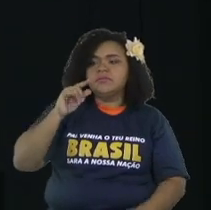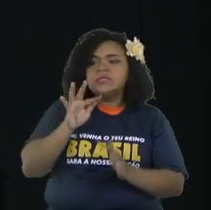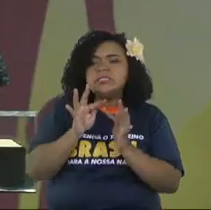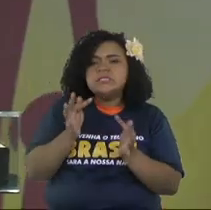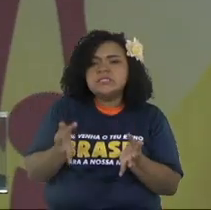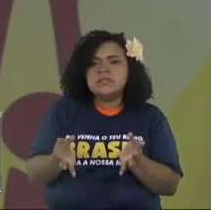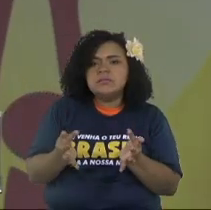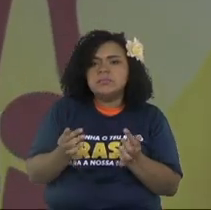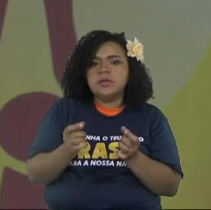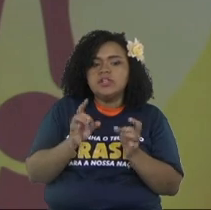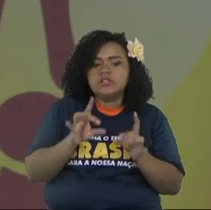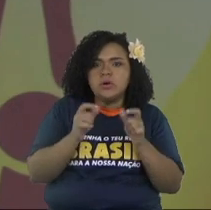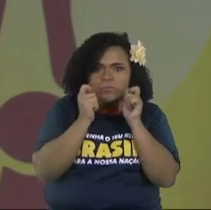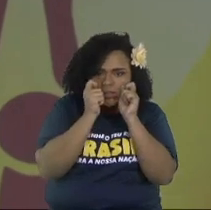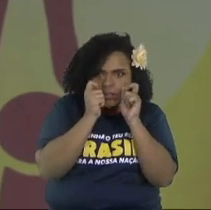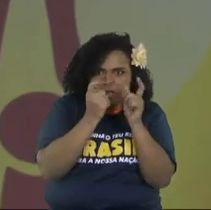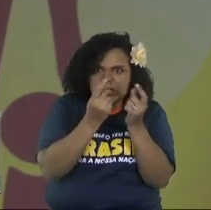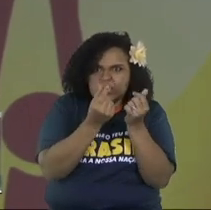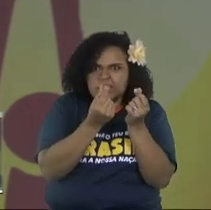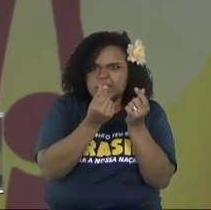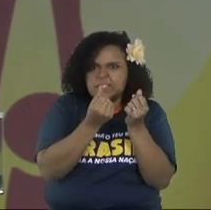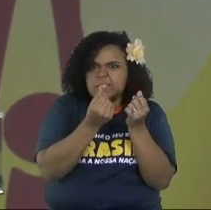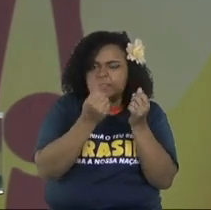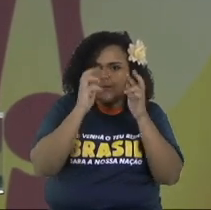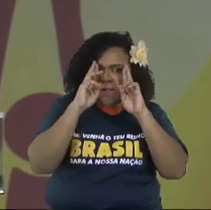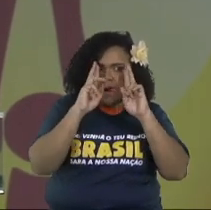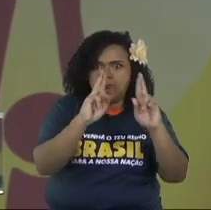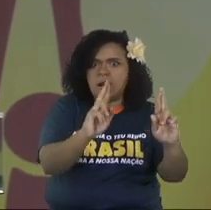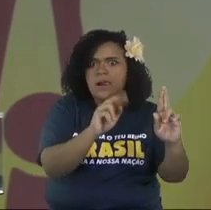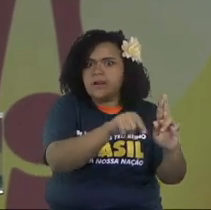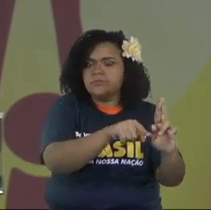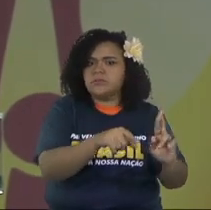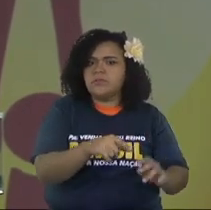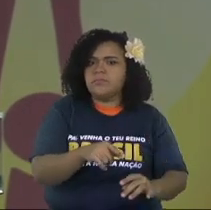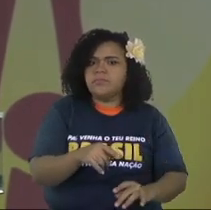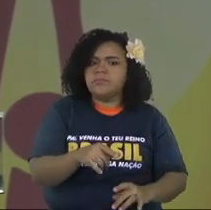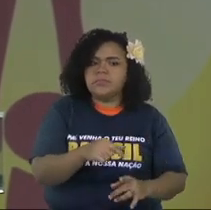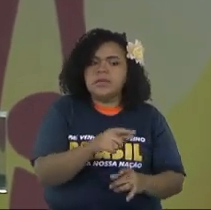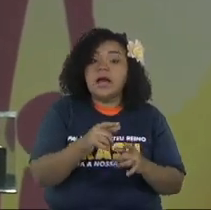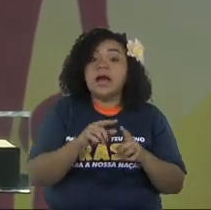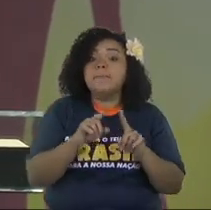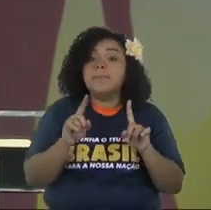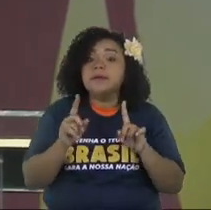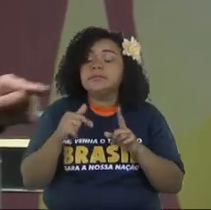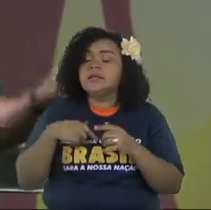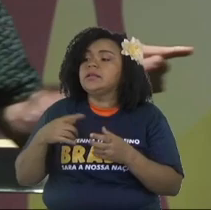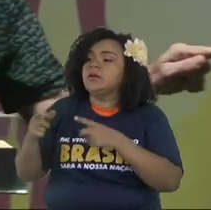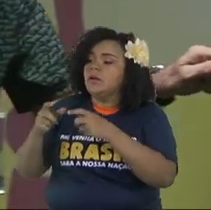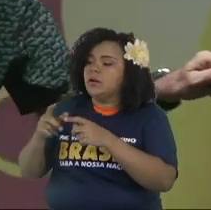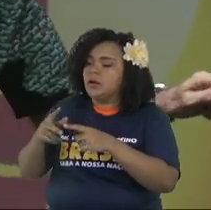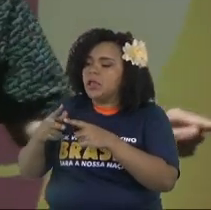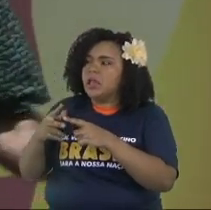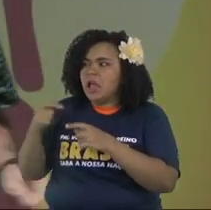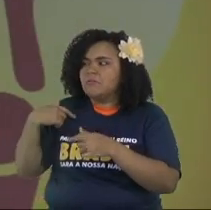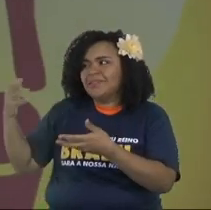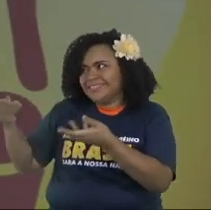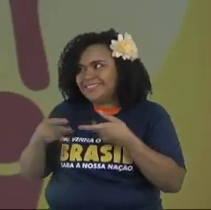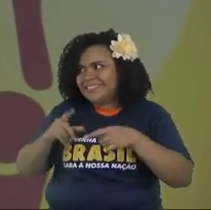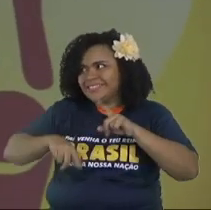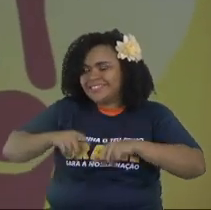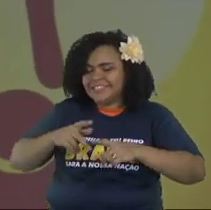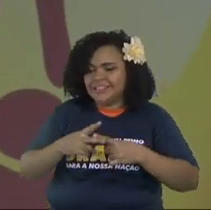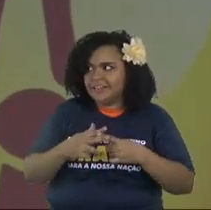But he got ambitious and became greedy and he started to cheat and he